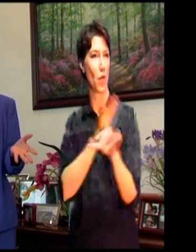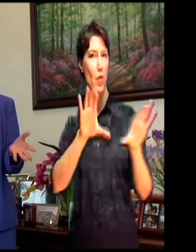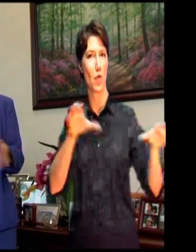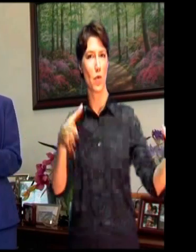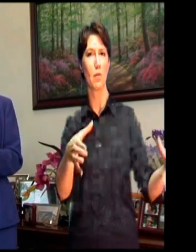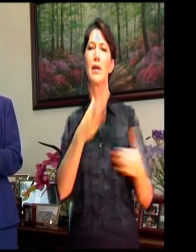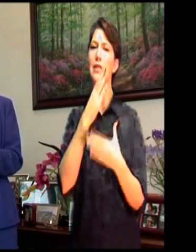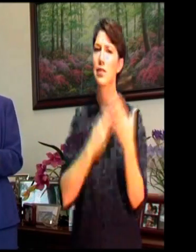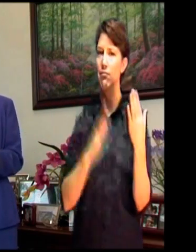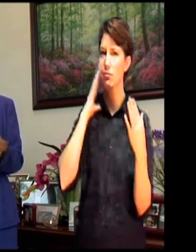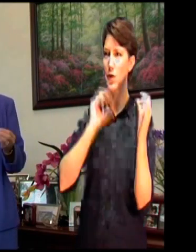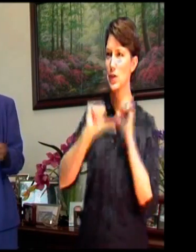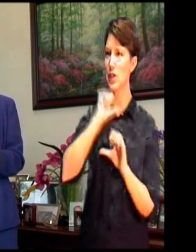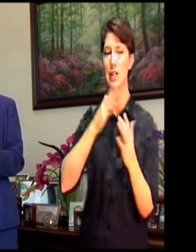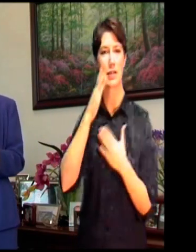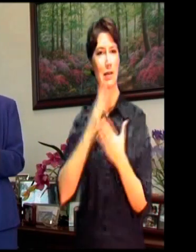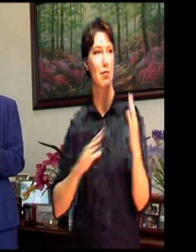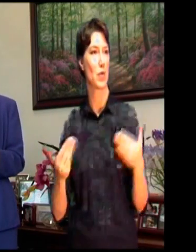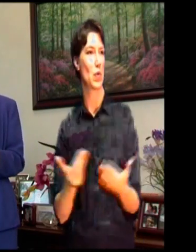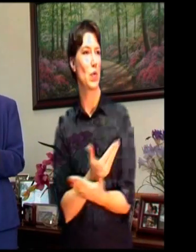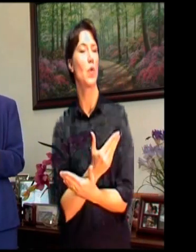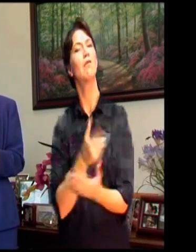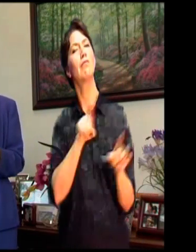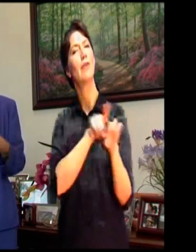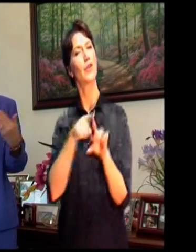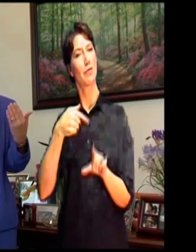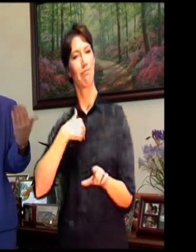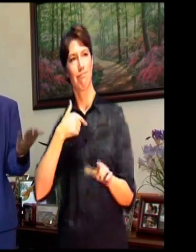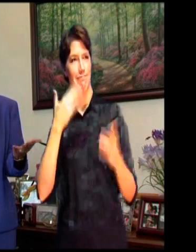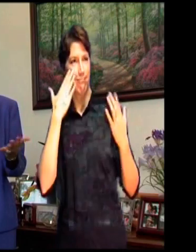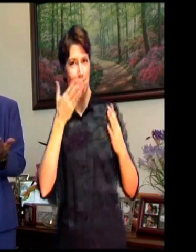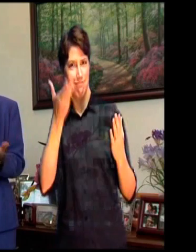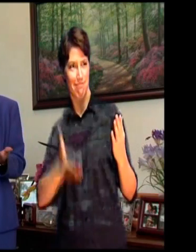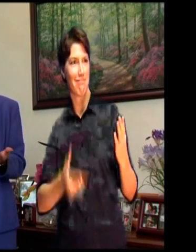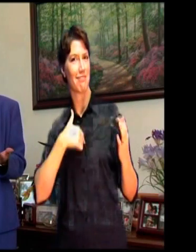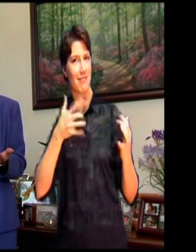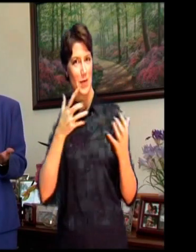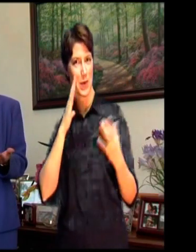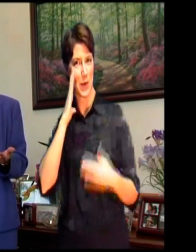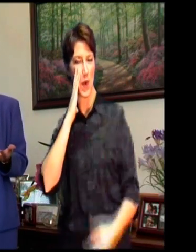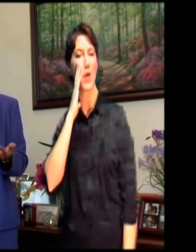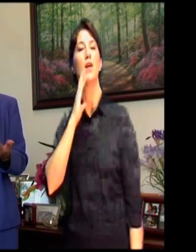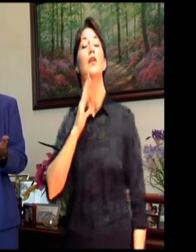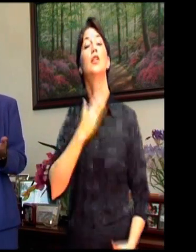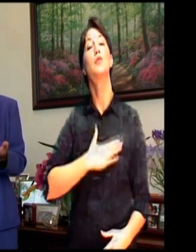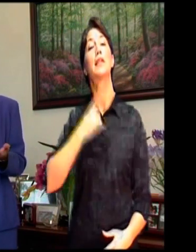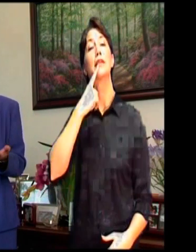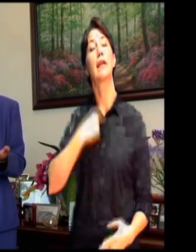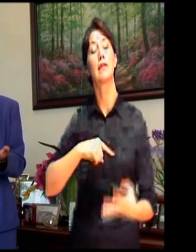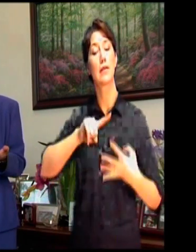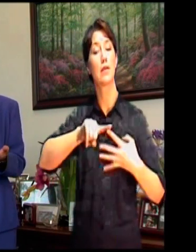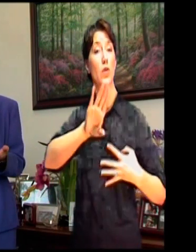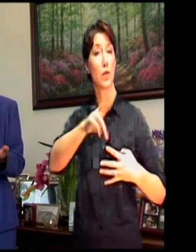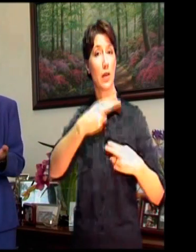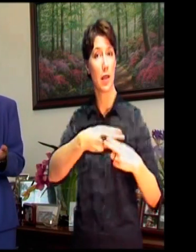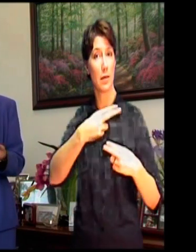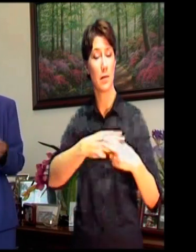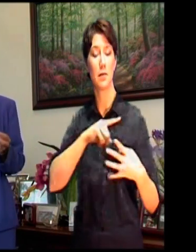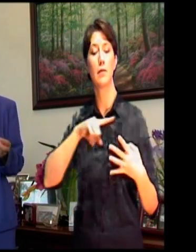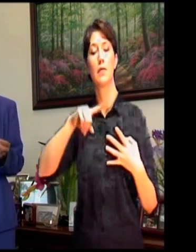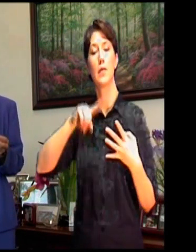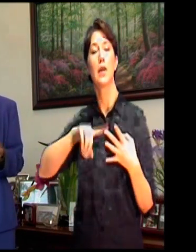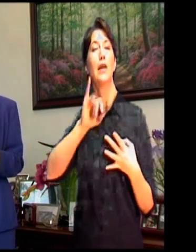of you know each other and some of you don't. And I'd like to get to know you also. But if you could just tell us your name. Tell us if you work in or outside of the home